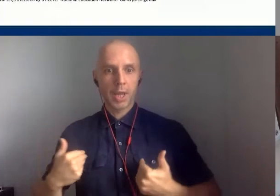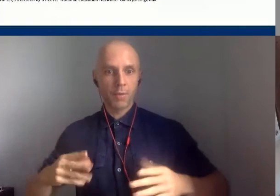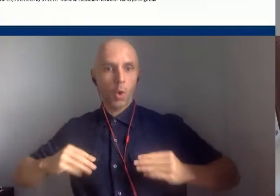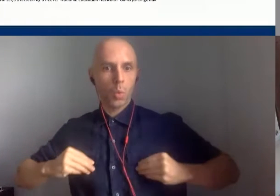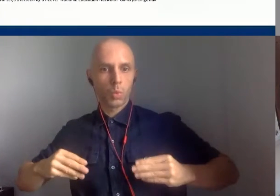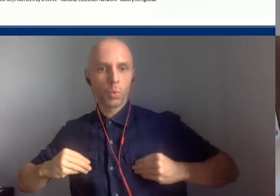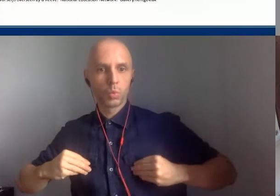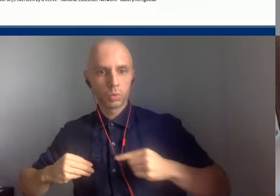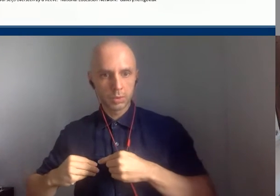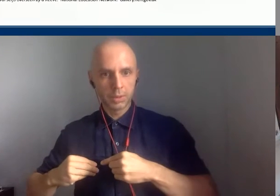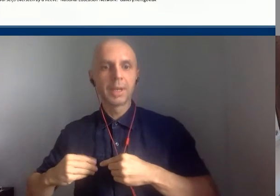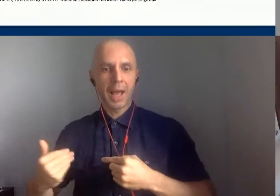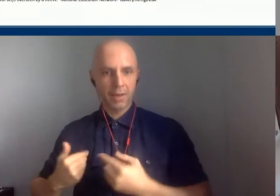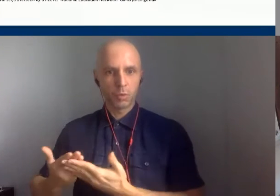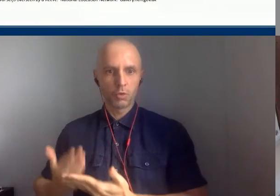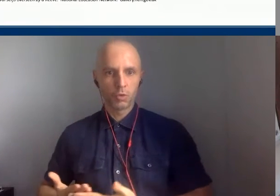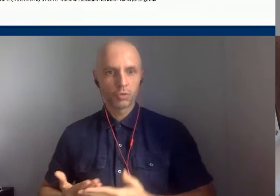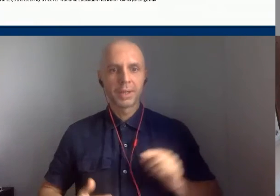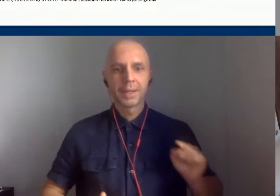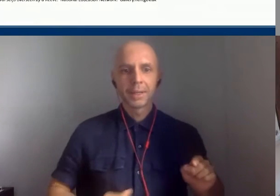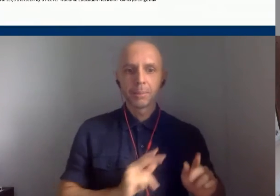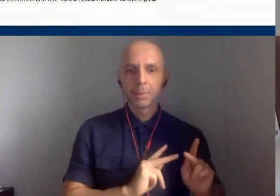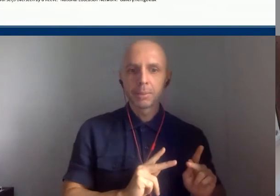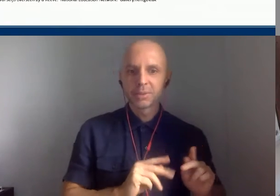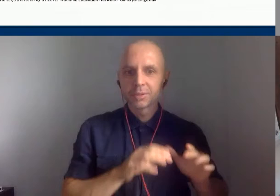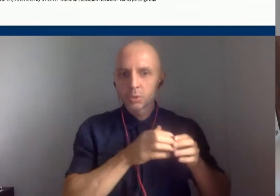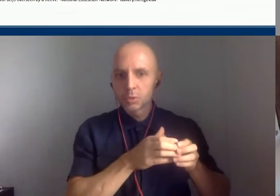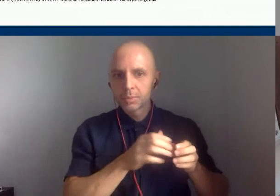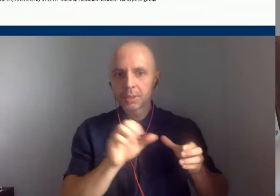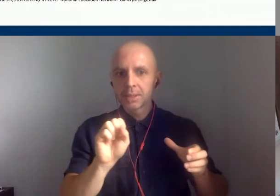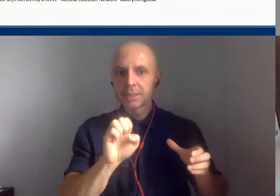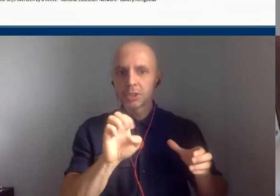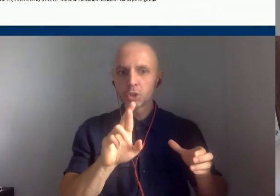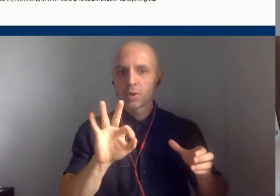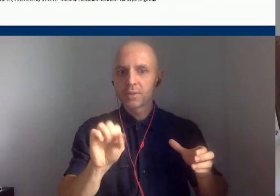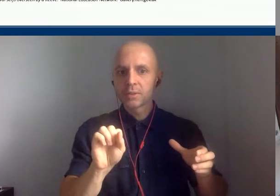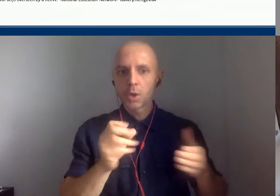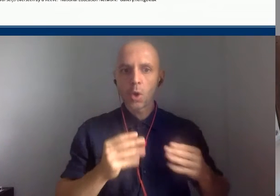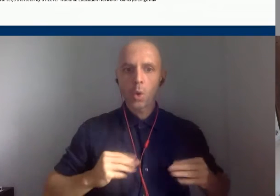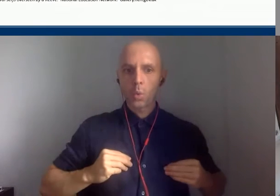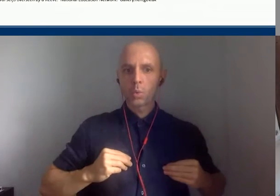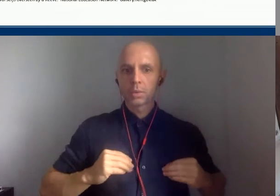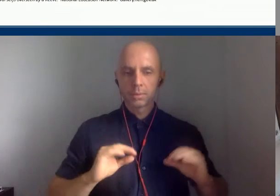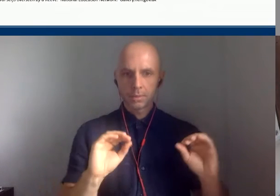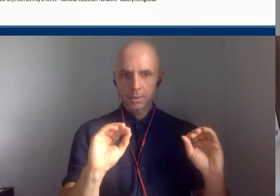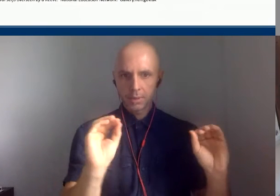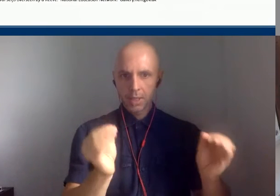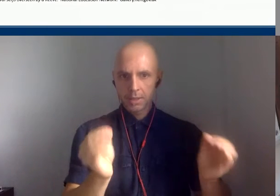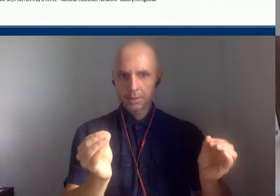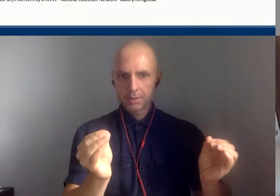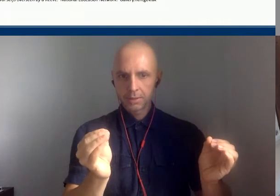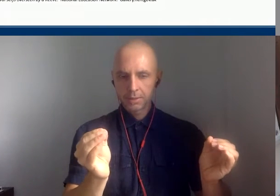who owned nothing? What can we know about their lives if they leave no